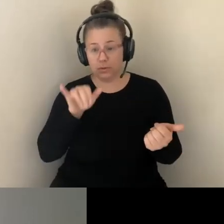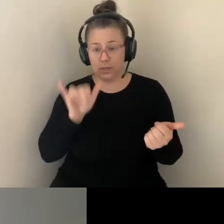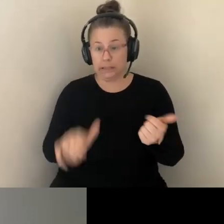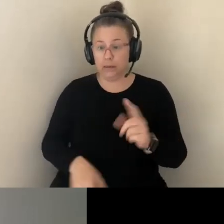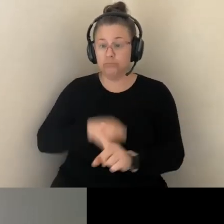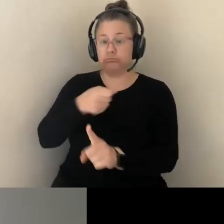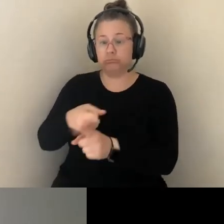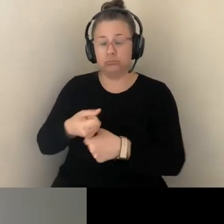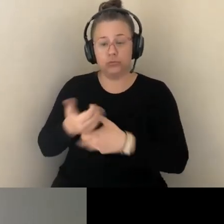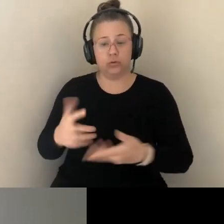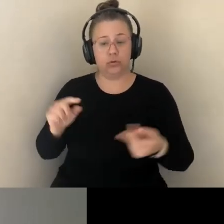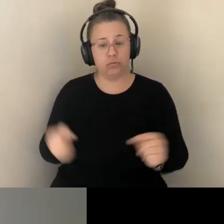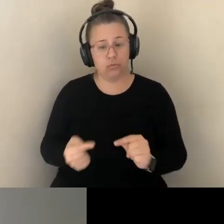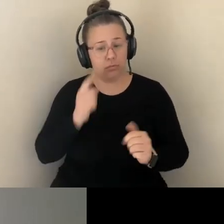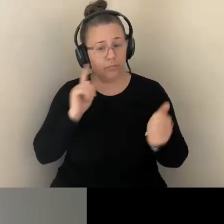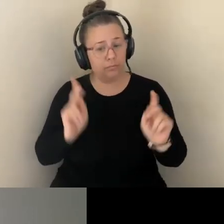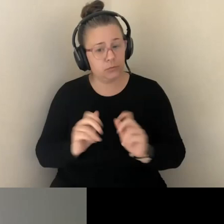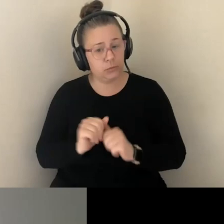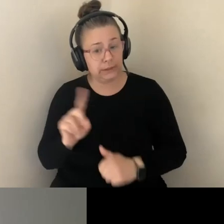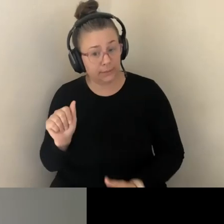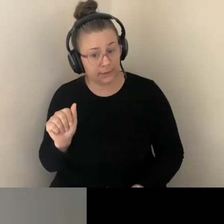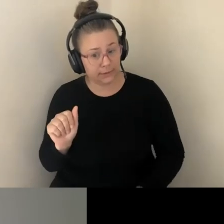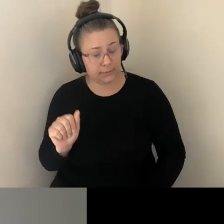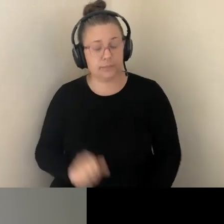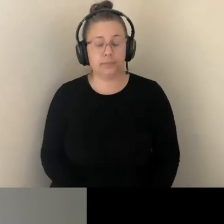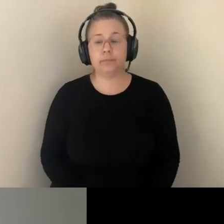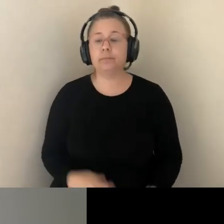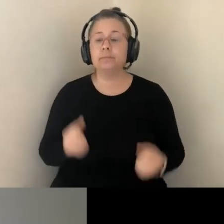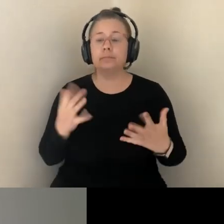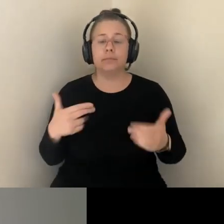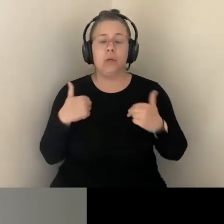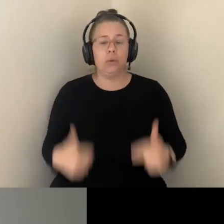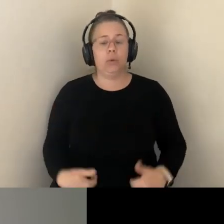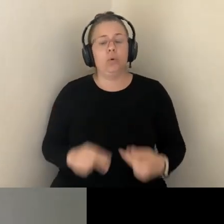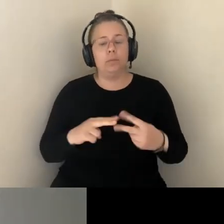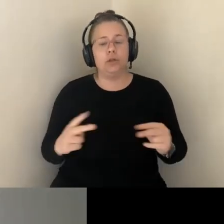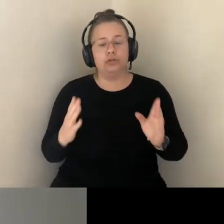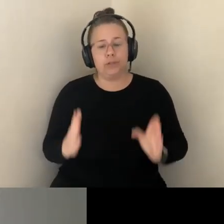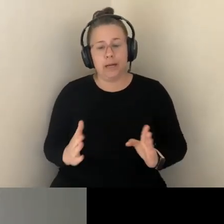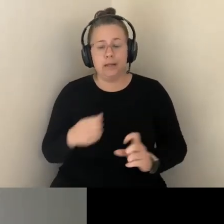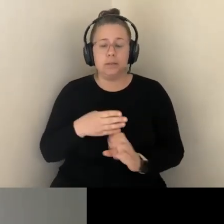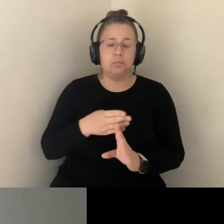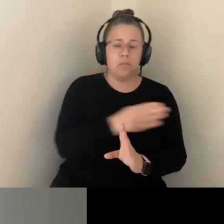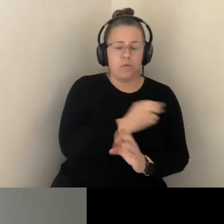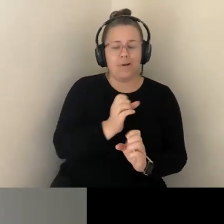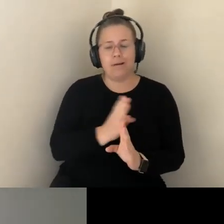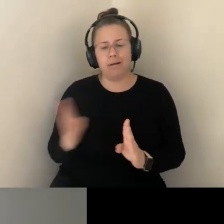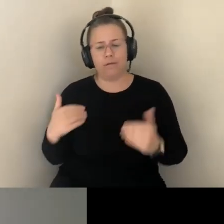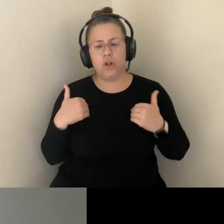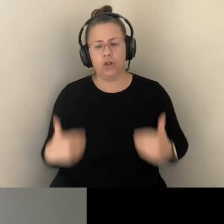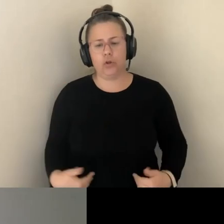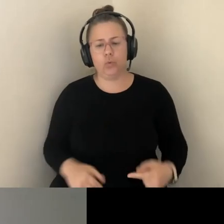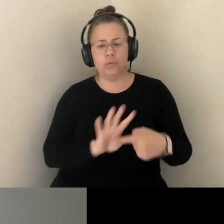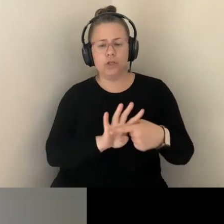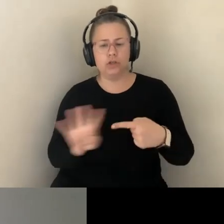MANY HUMAN GENETICISTS, UNTIL THE START OF THE HUMAN GENOME PROJECT, AND IN SOME CASES AFTER, SUPPORTED VARIOUS FORMS OF EUGENICS